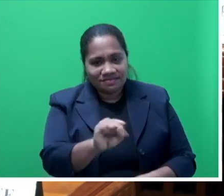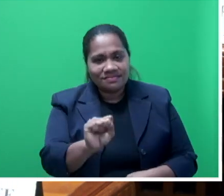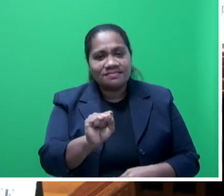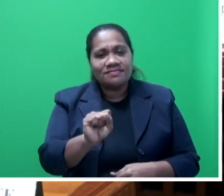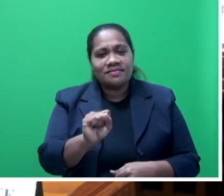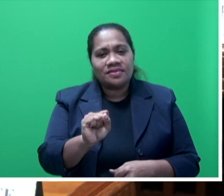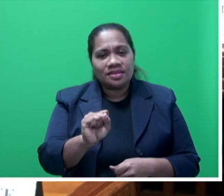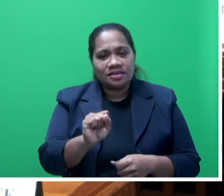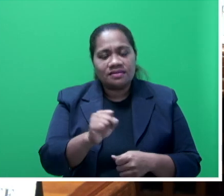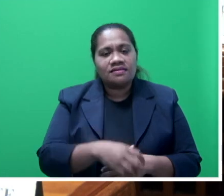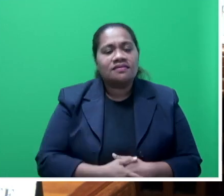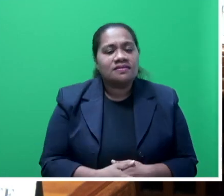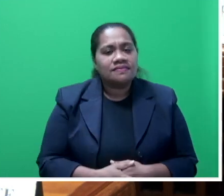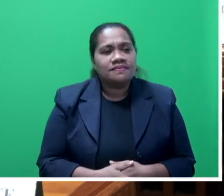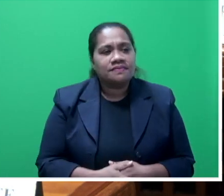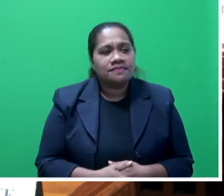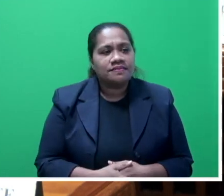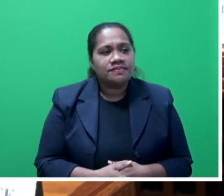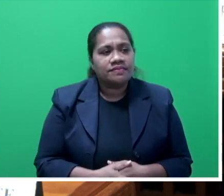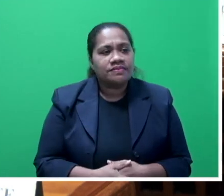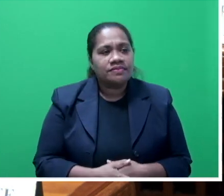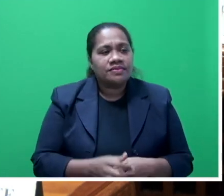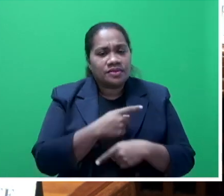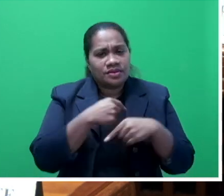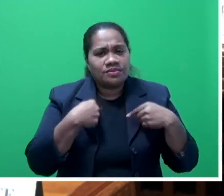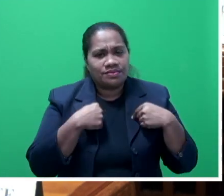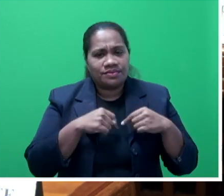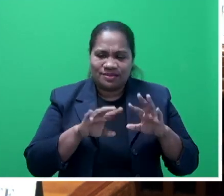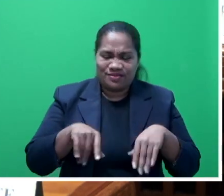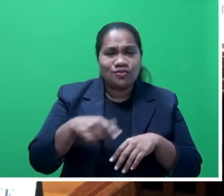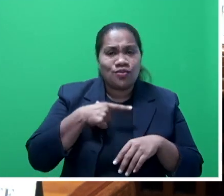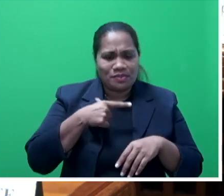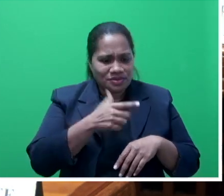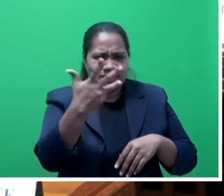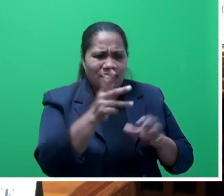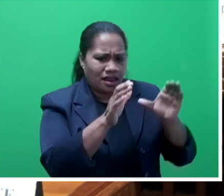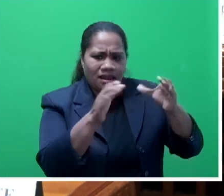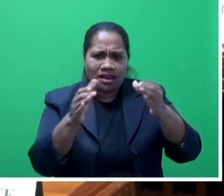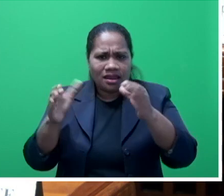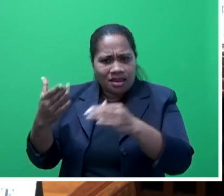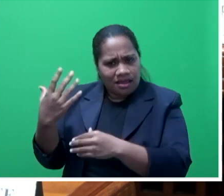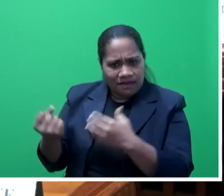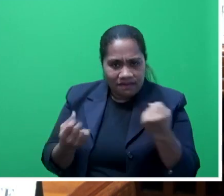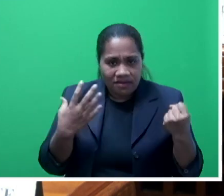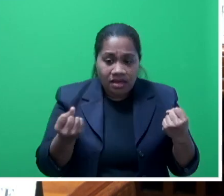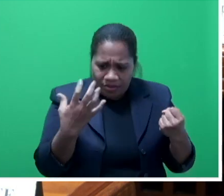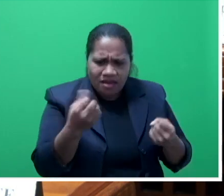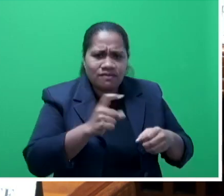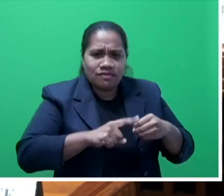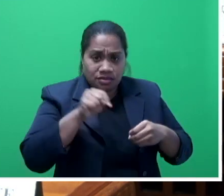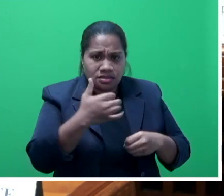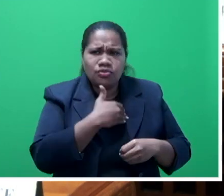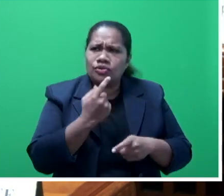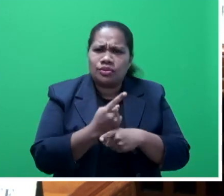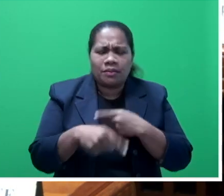take advantage of, particularly because of the nine cluster systems that we have. And there were questions this morning about diapers